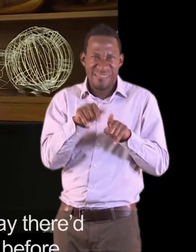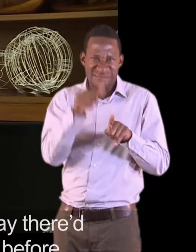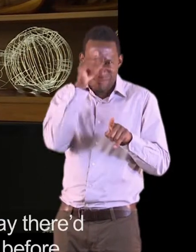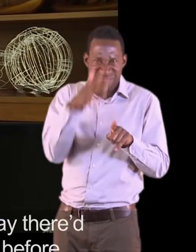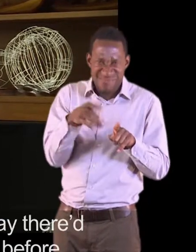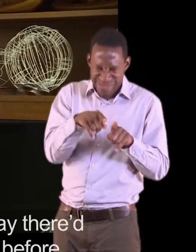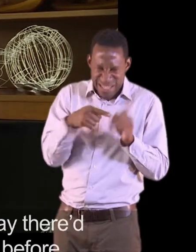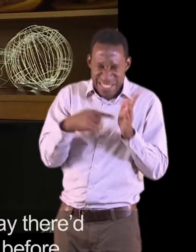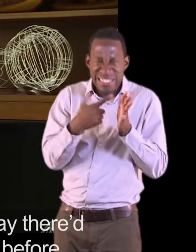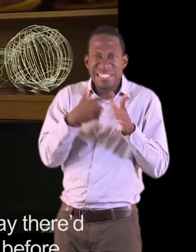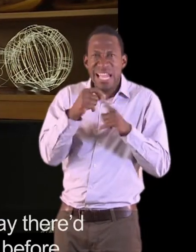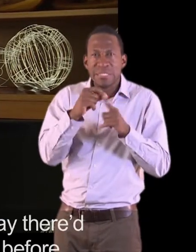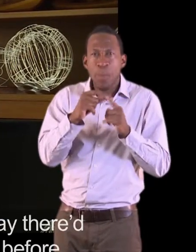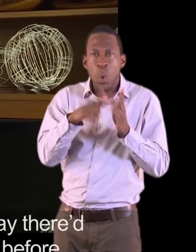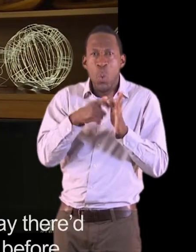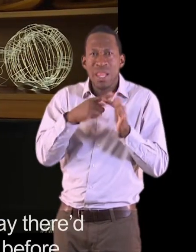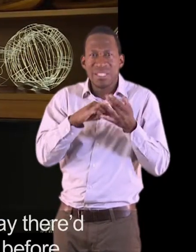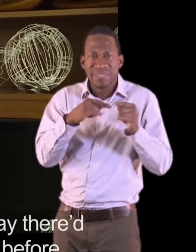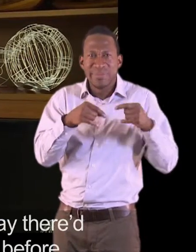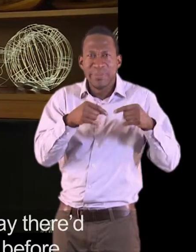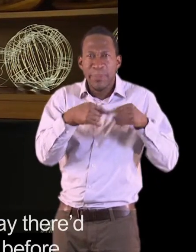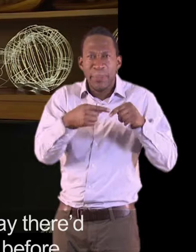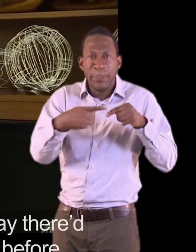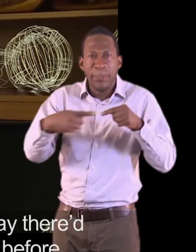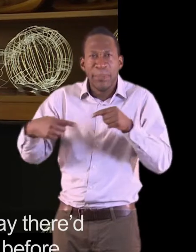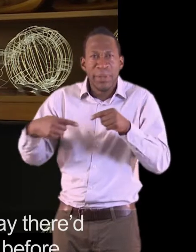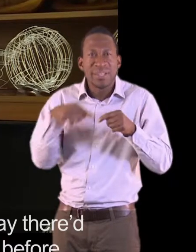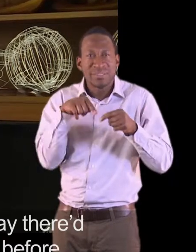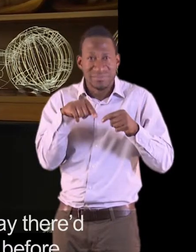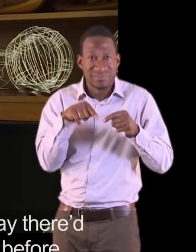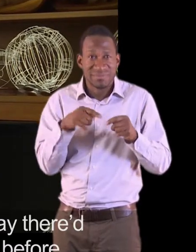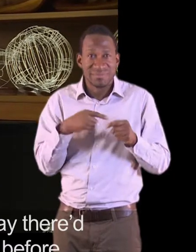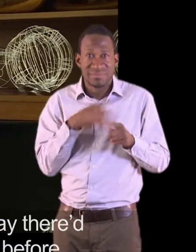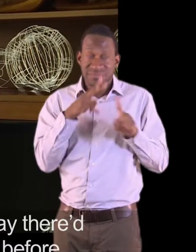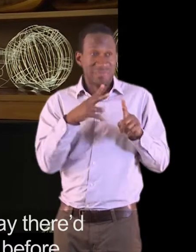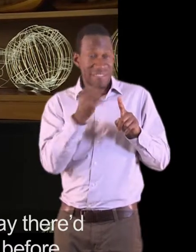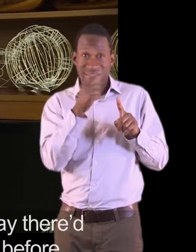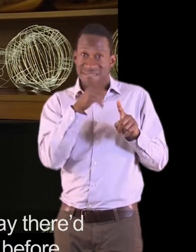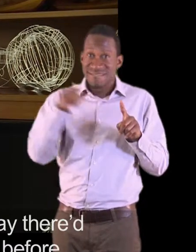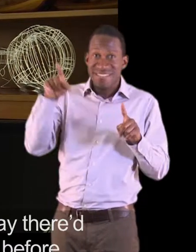I can remember one day, there'd been an air raid the night before.